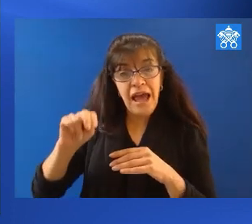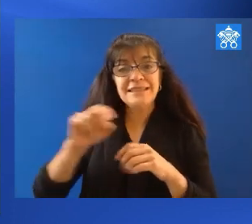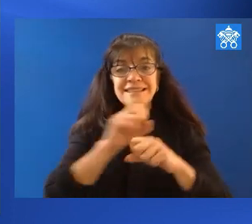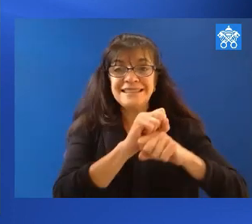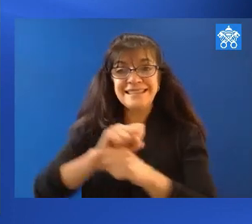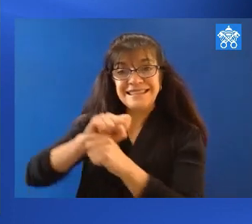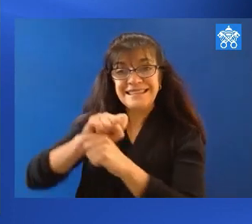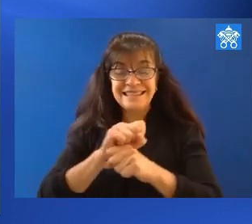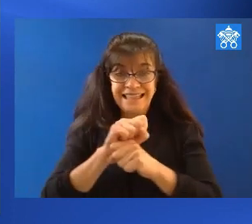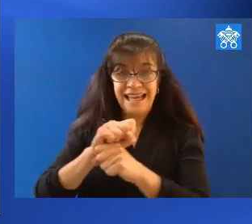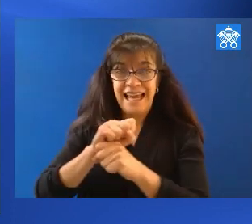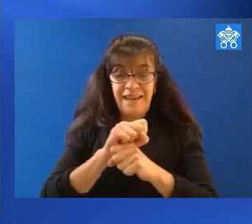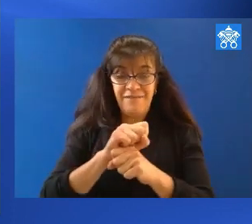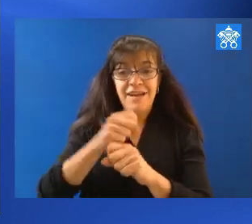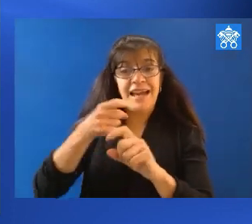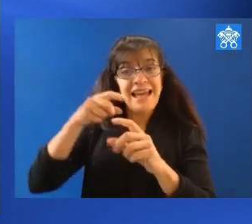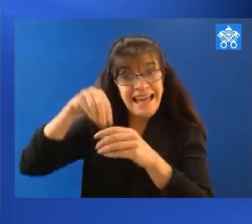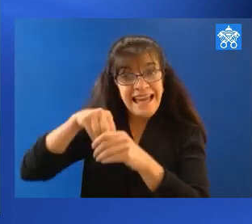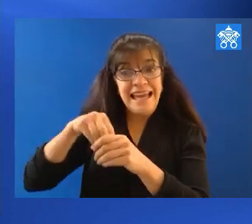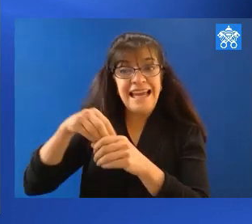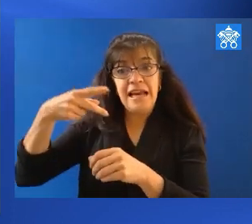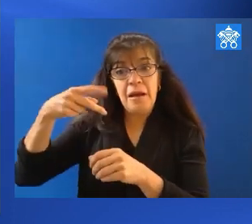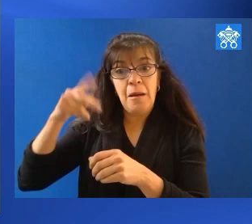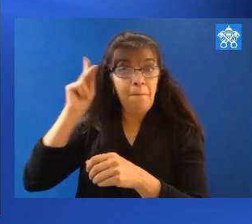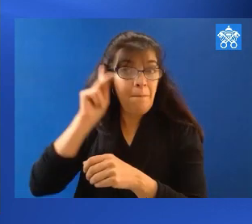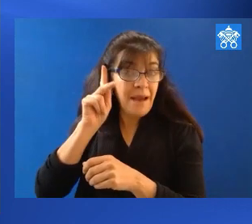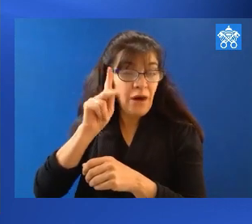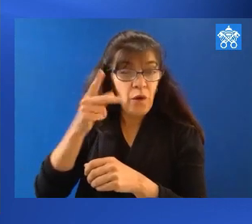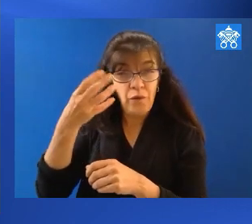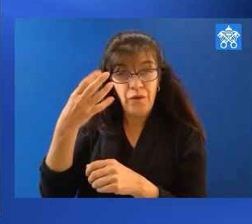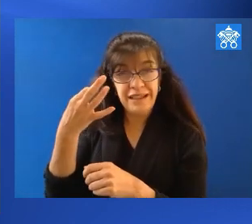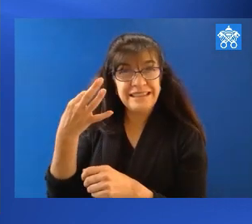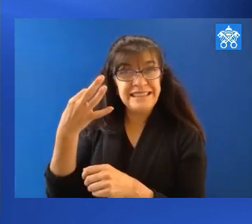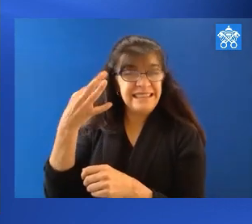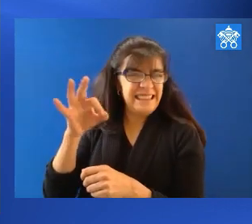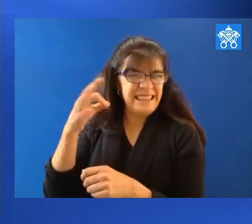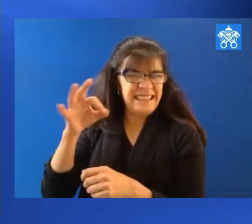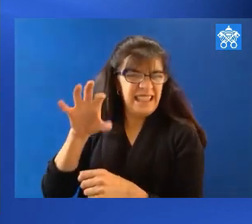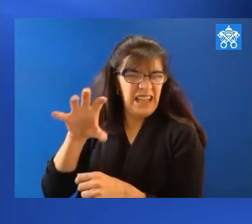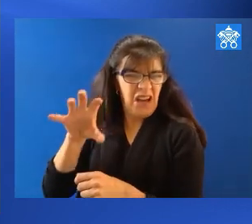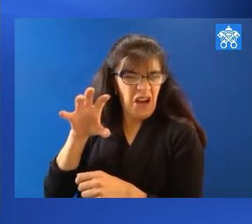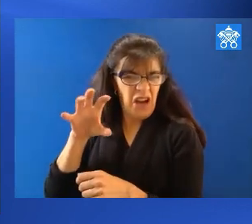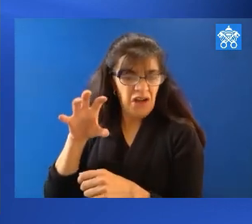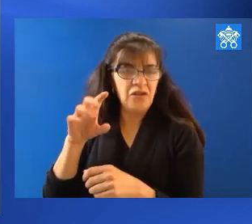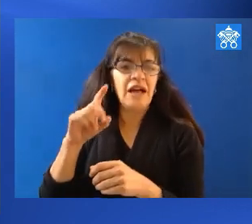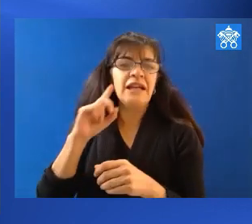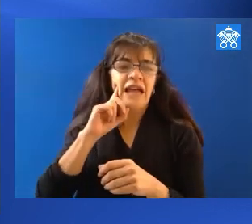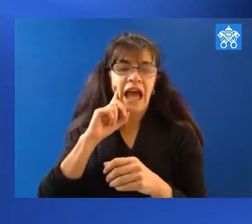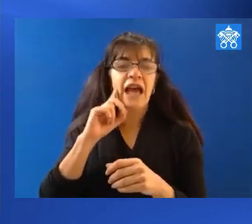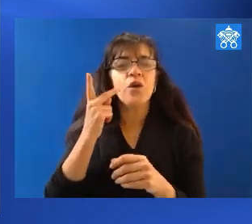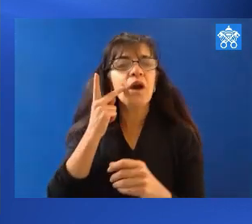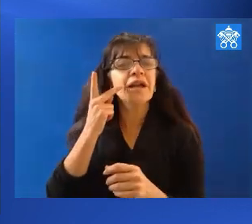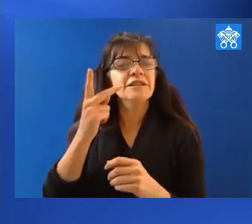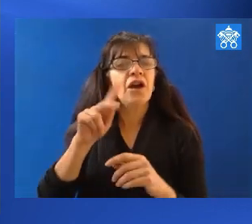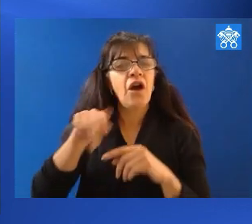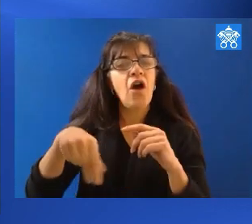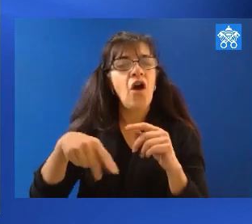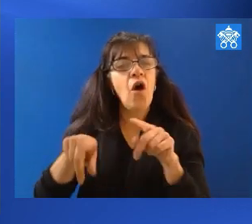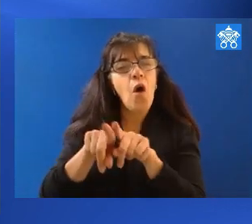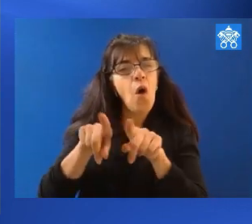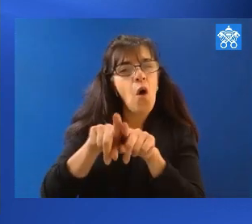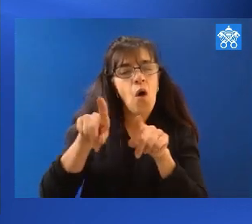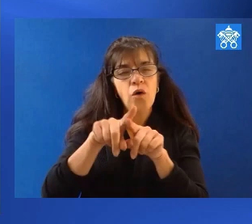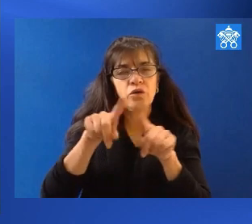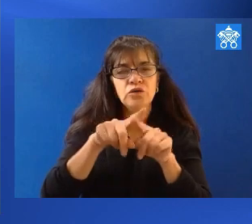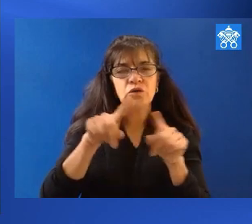Mother and Mary Magdalene. The artwork survived a devastating earthquake of 1655, which